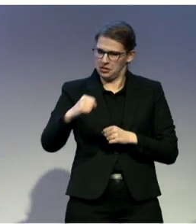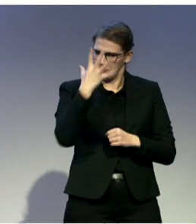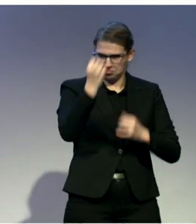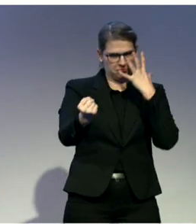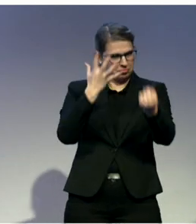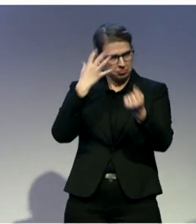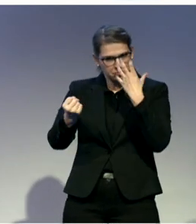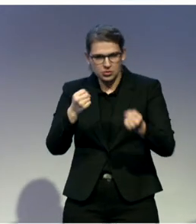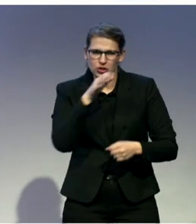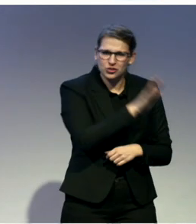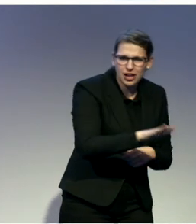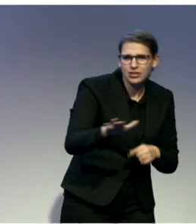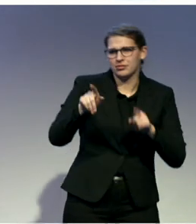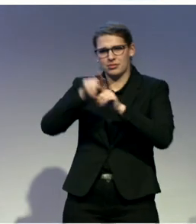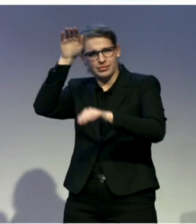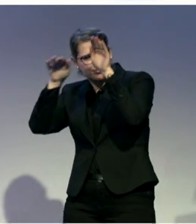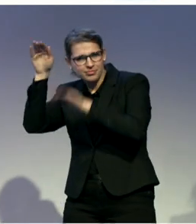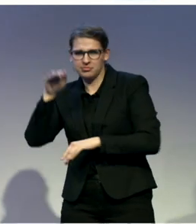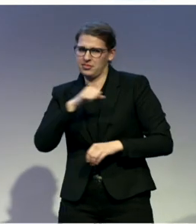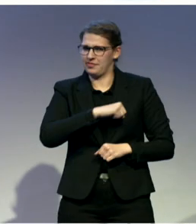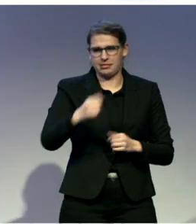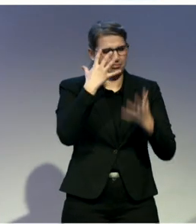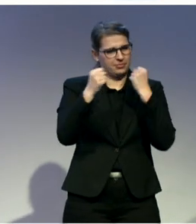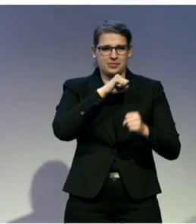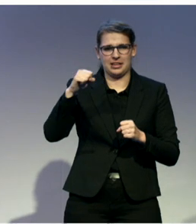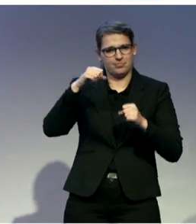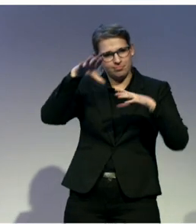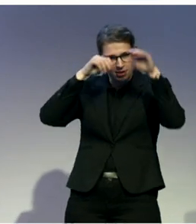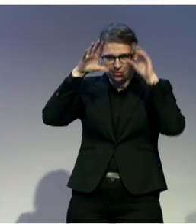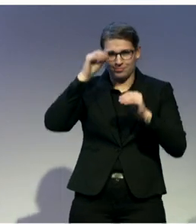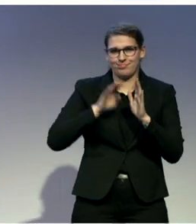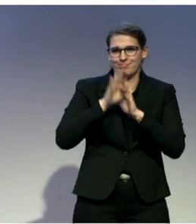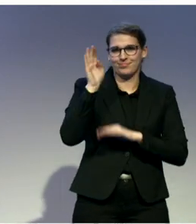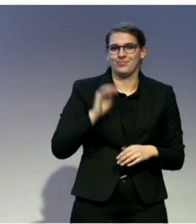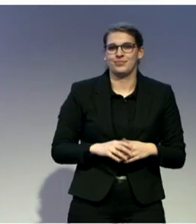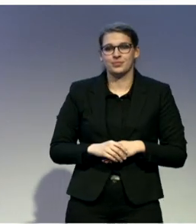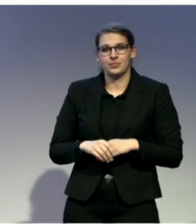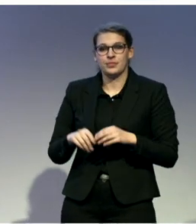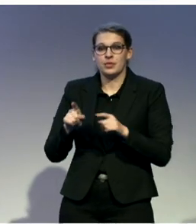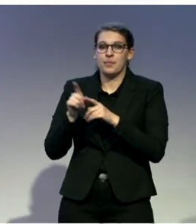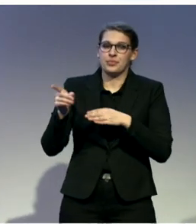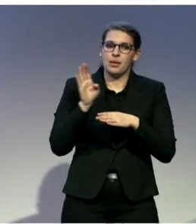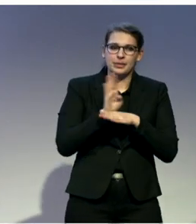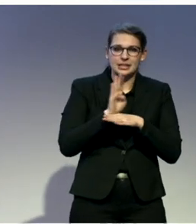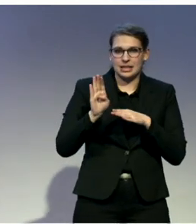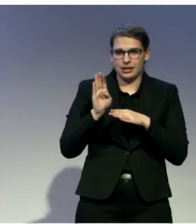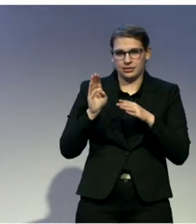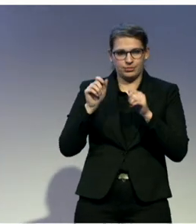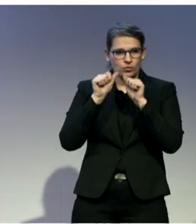The business model, I will just give you, these are course aids that we have, all kinds of screenshots with words,